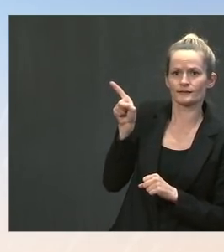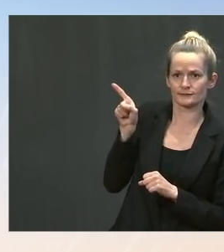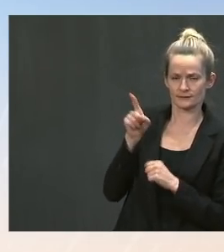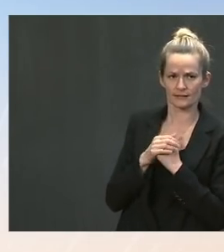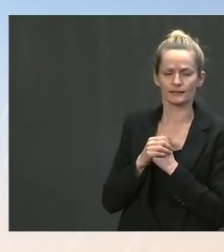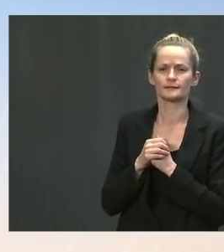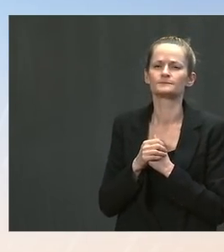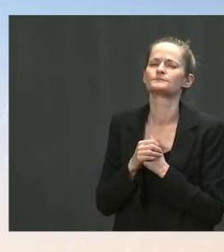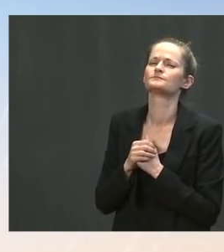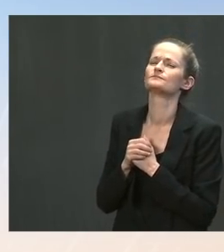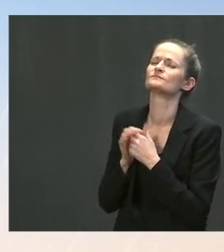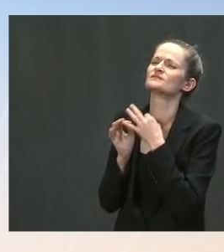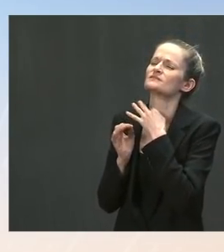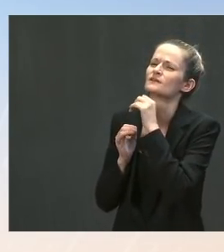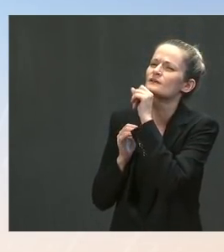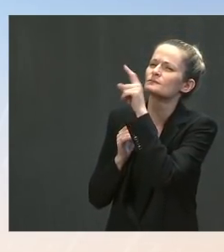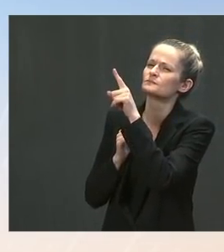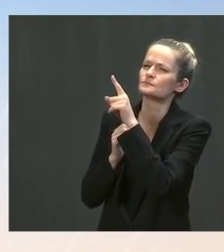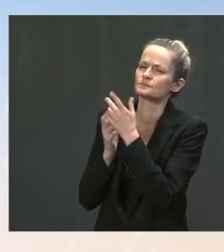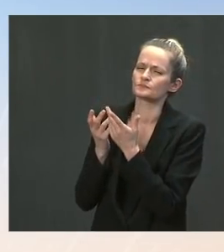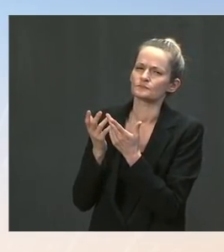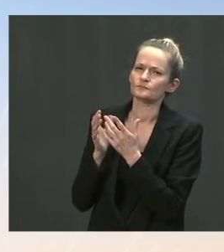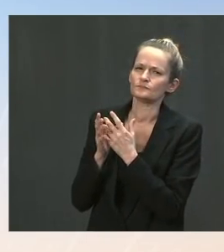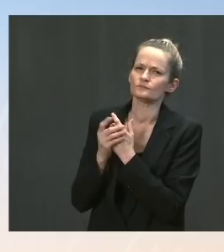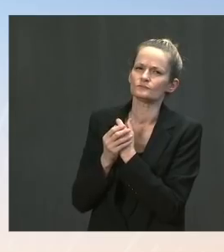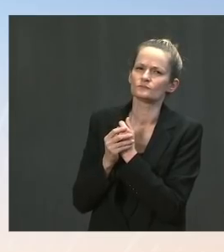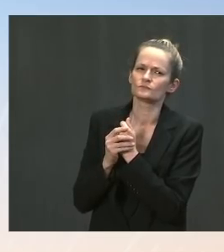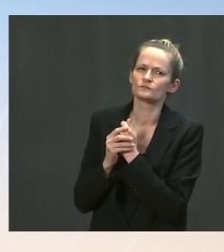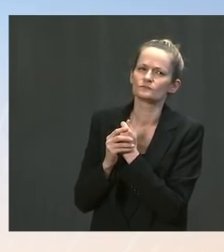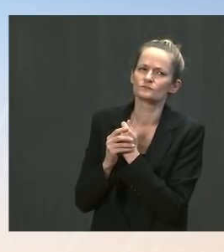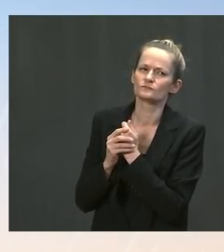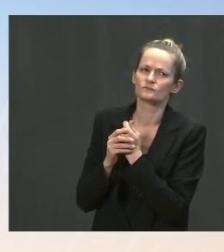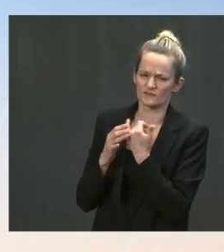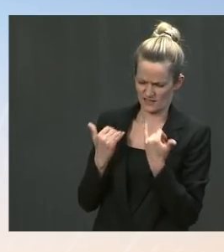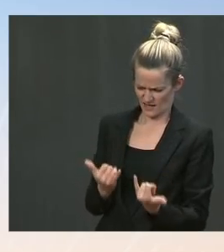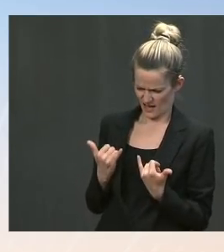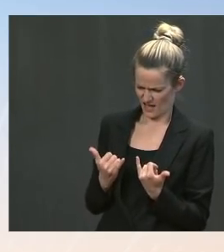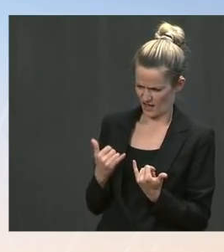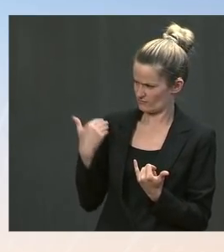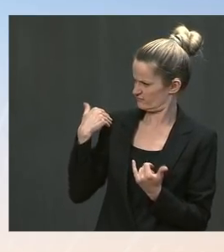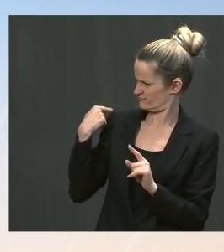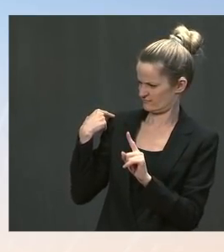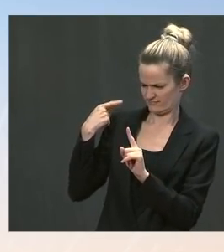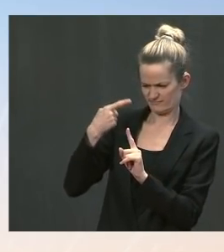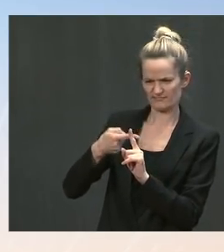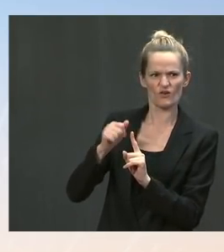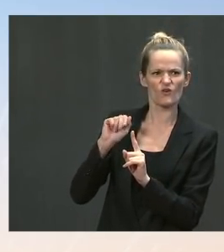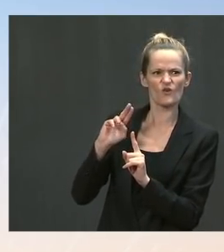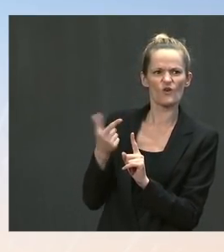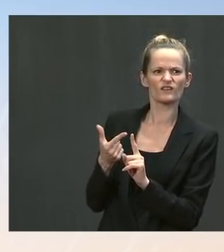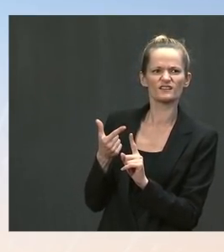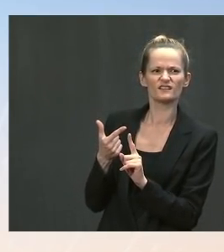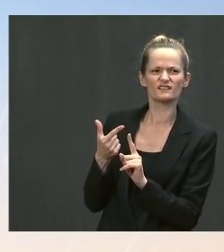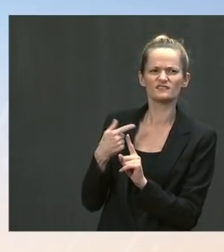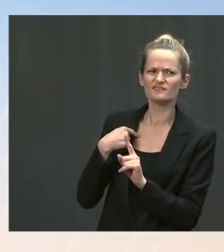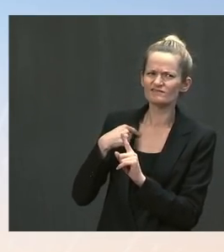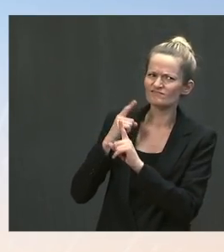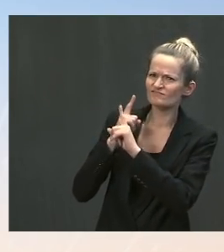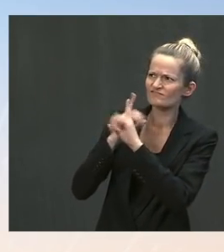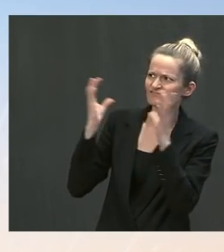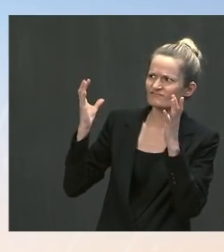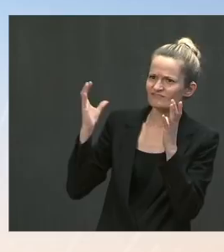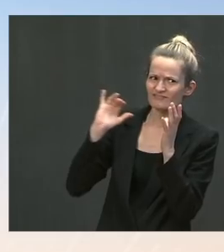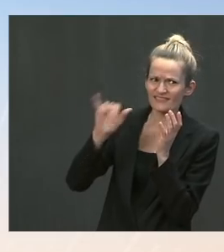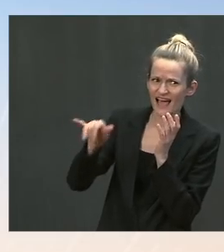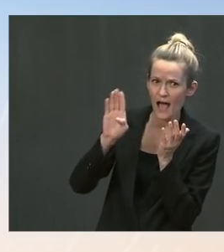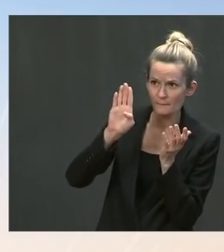When can we expect that we're past weeks where, in August and just next month, the pause is going to end, as you know? Ms. I don't have an update on that.